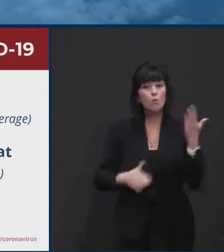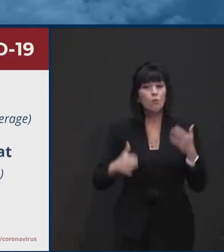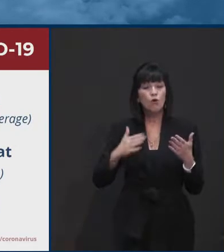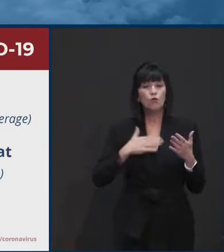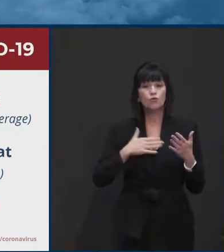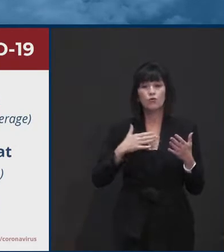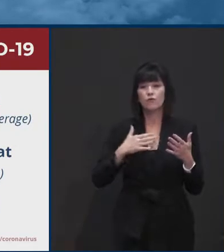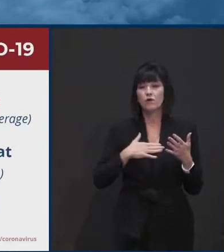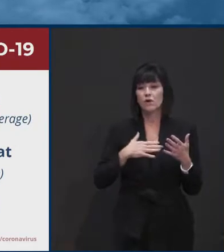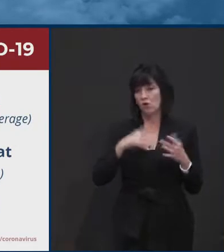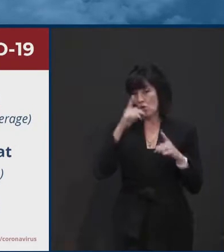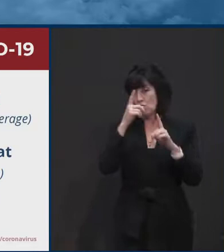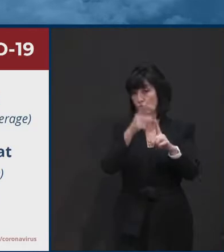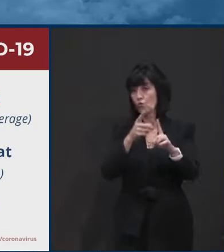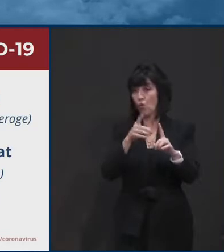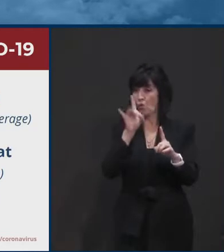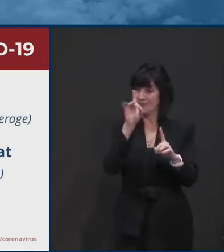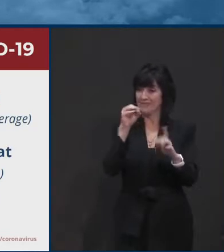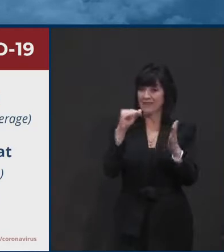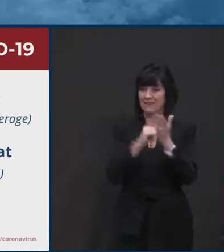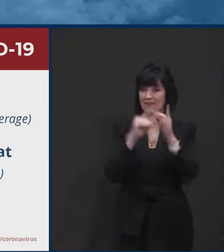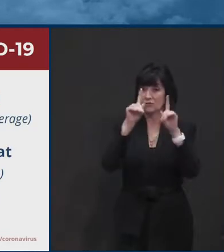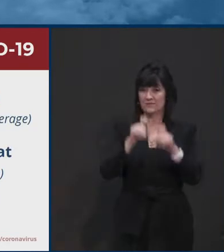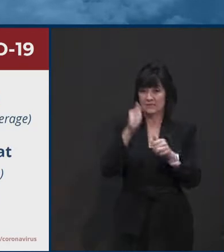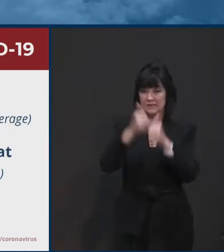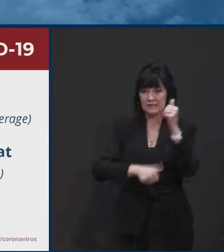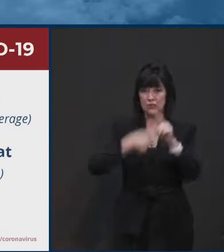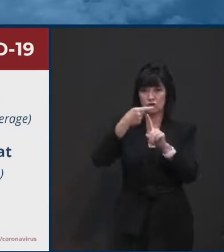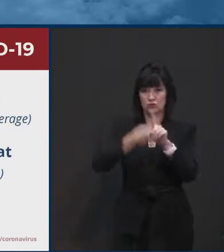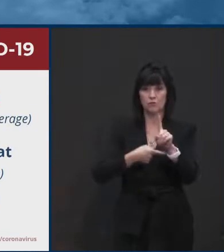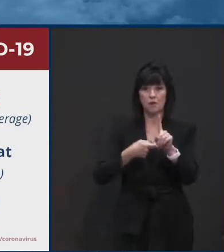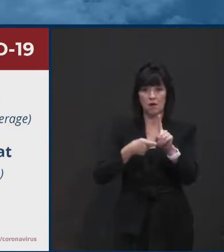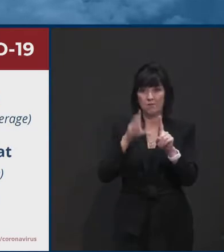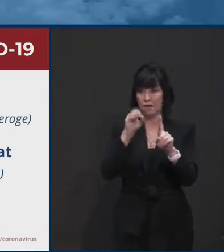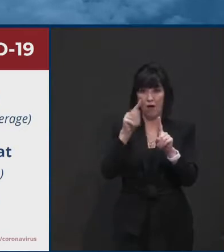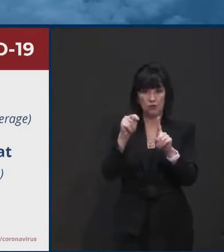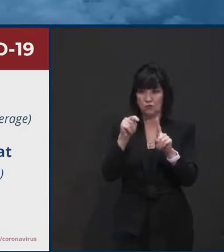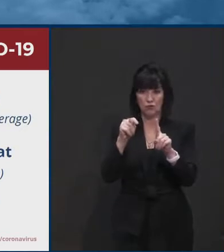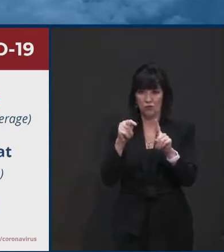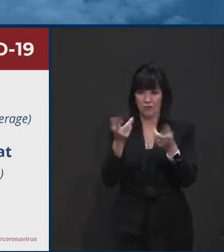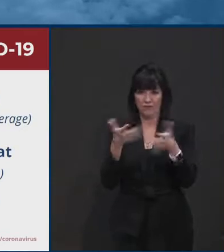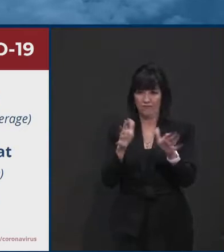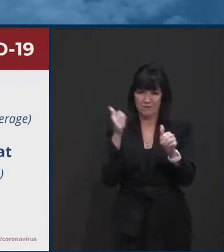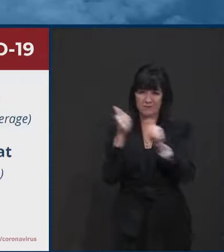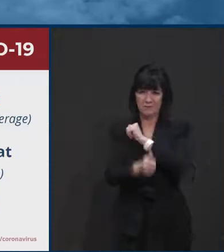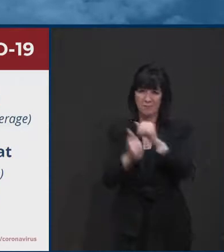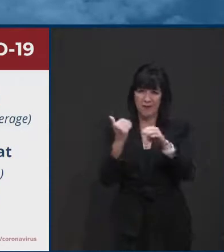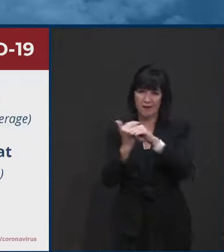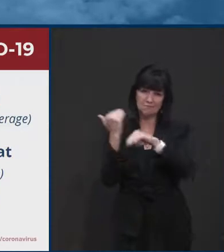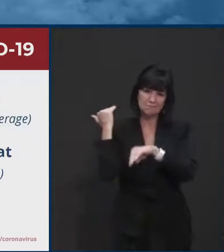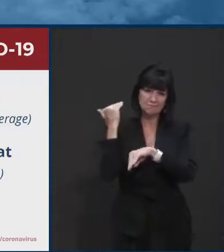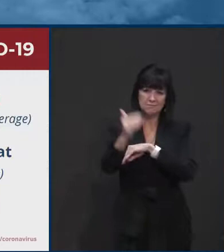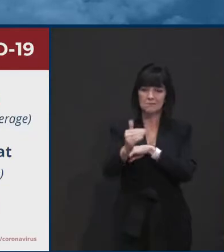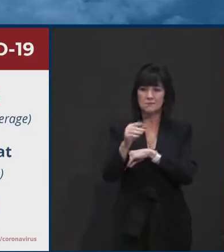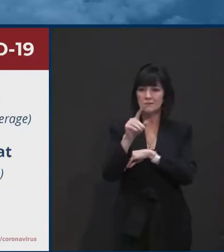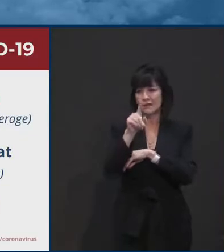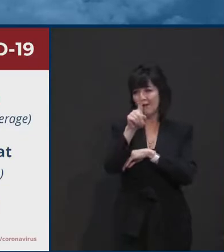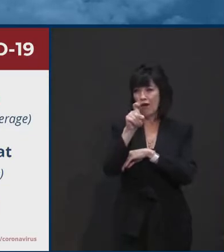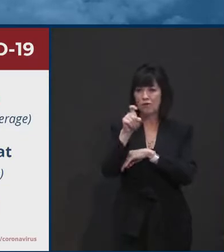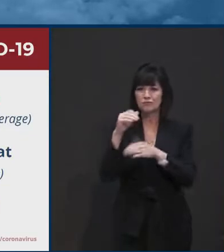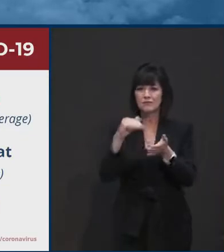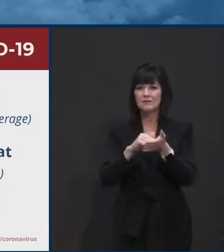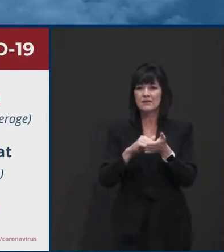have 80,000 tests a month. I think in October, we were well over 100,000 tests per month. So you're going to get more positives